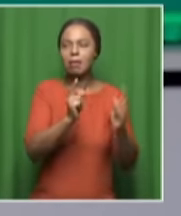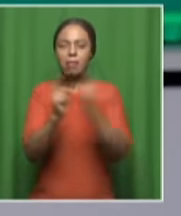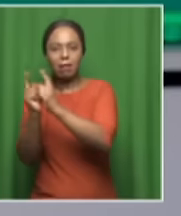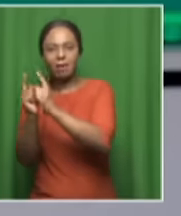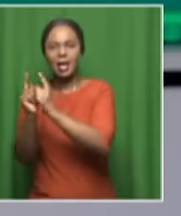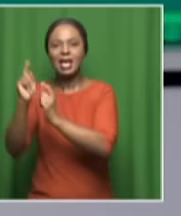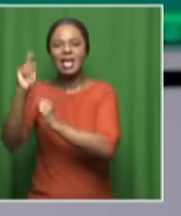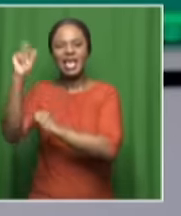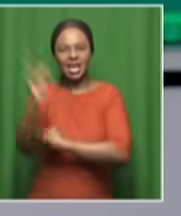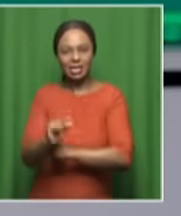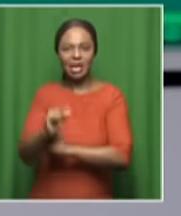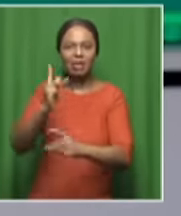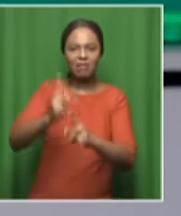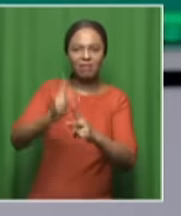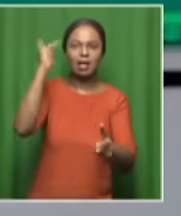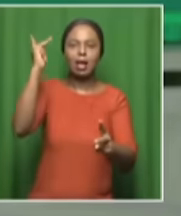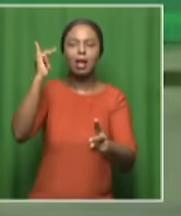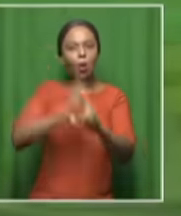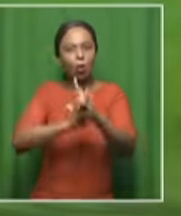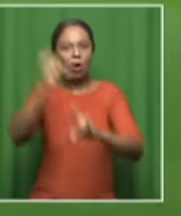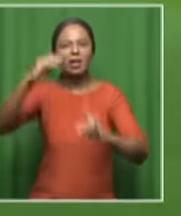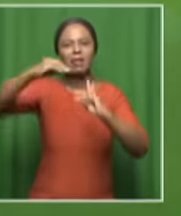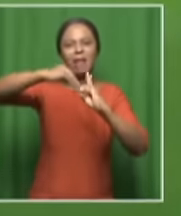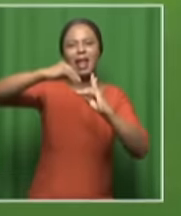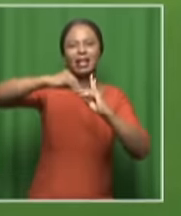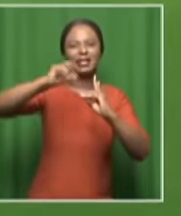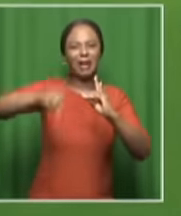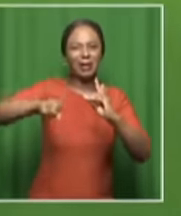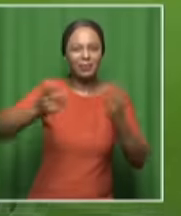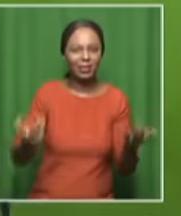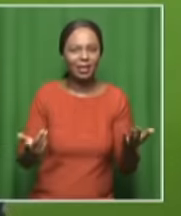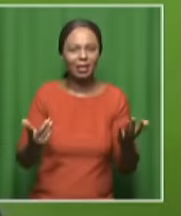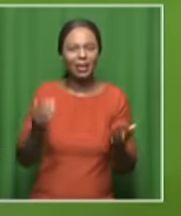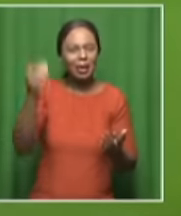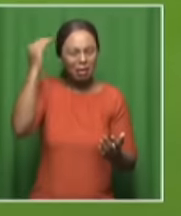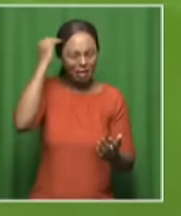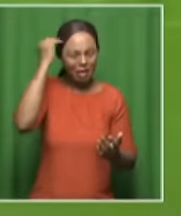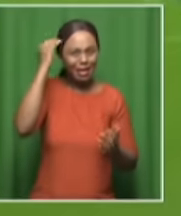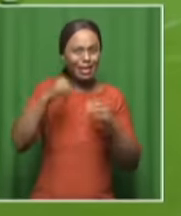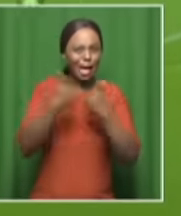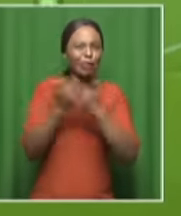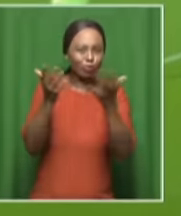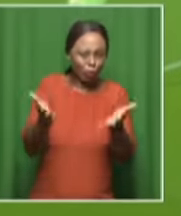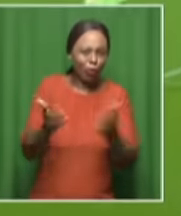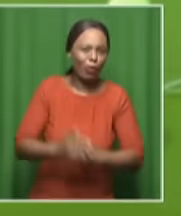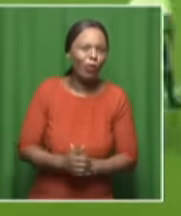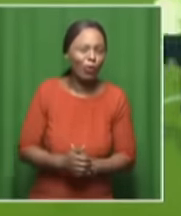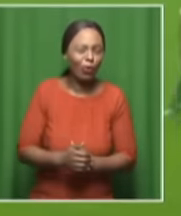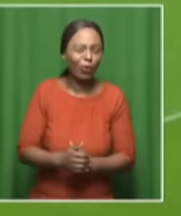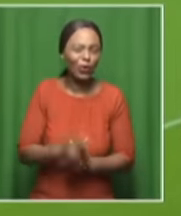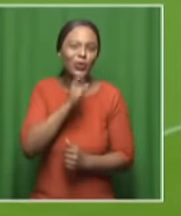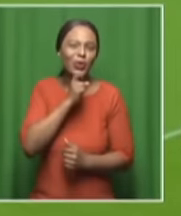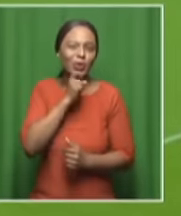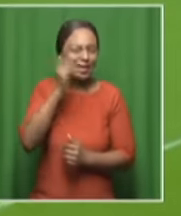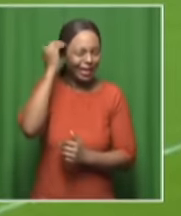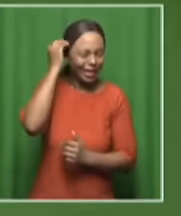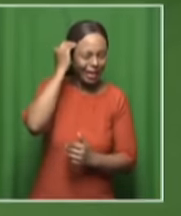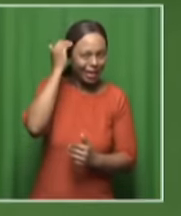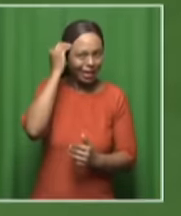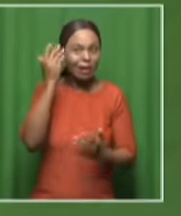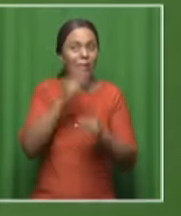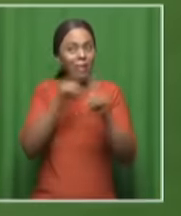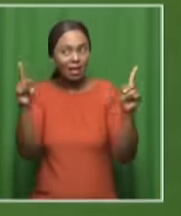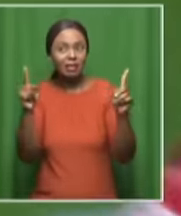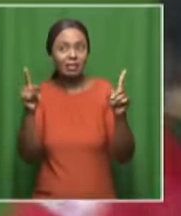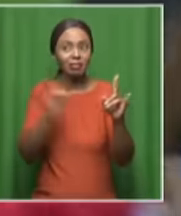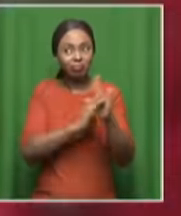underdogs and won on penalties. So, yes, it's a mental game. And I think we've proven beyond a doubt that we can overcome adversity,